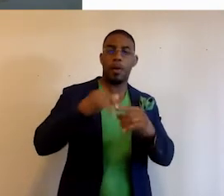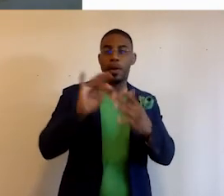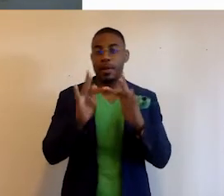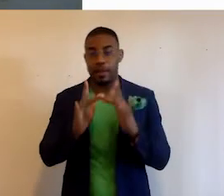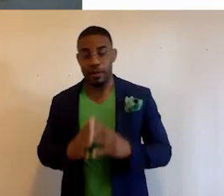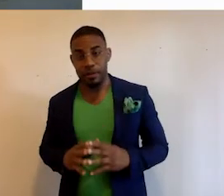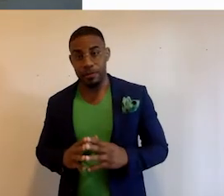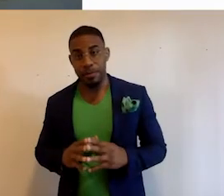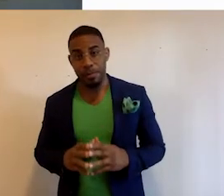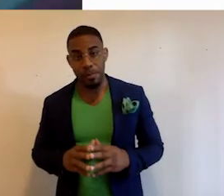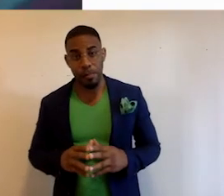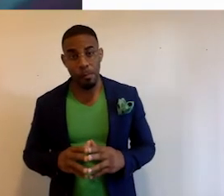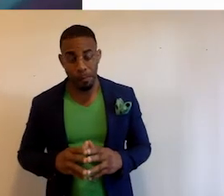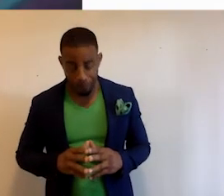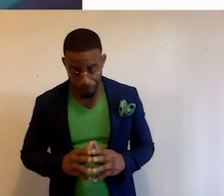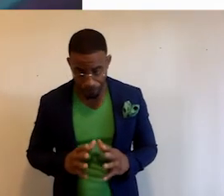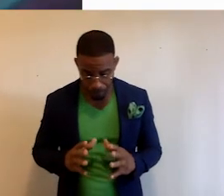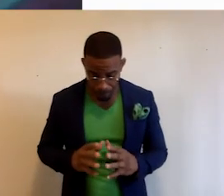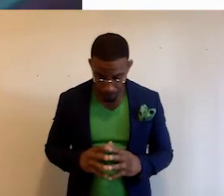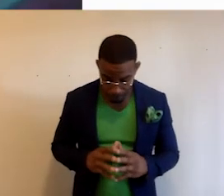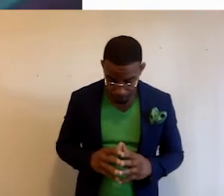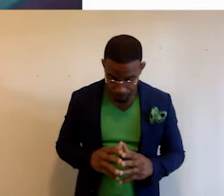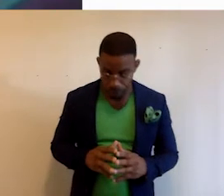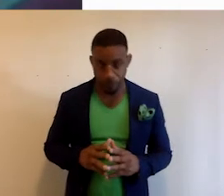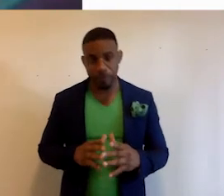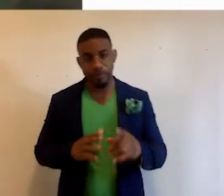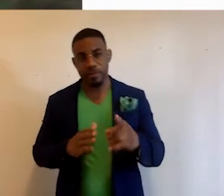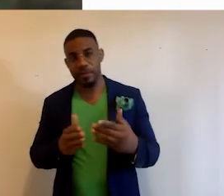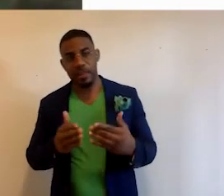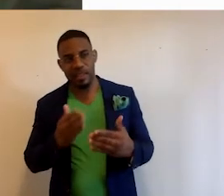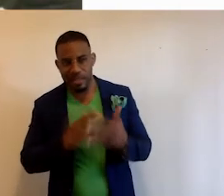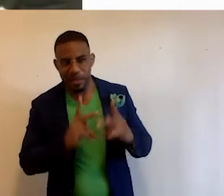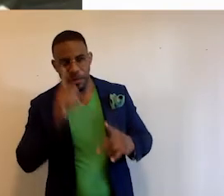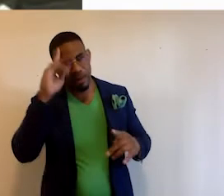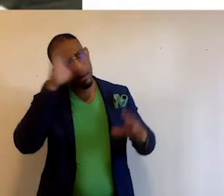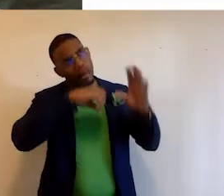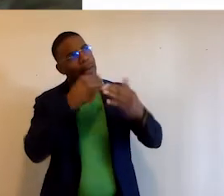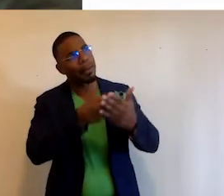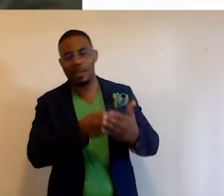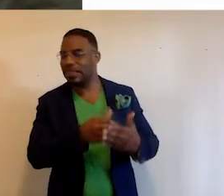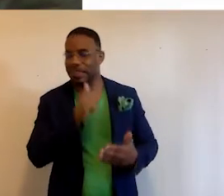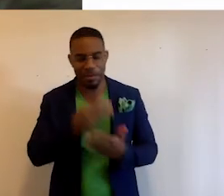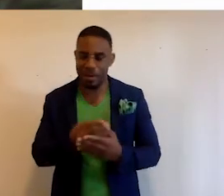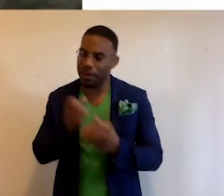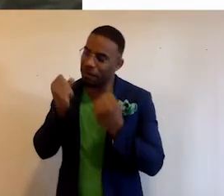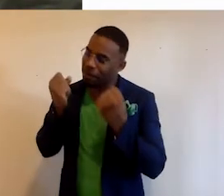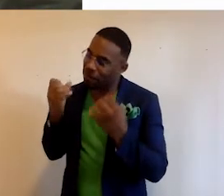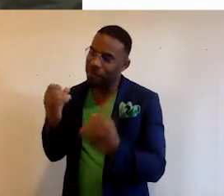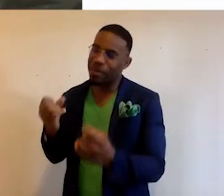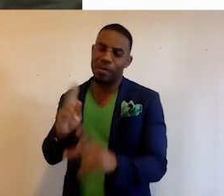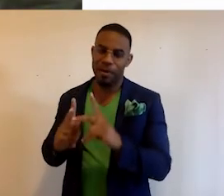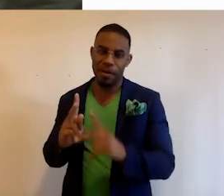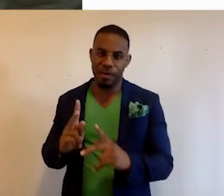the internet. The New York reaction is for people to think that it's money. It's not money. There are many, many people